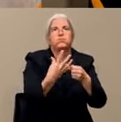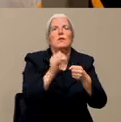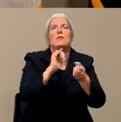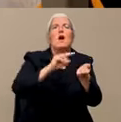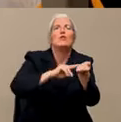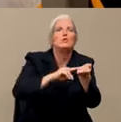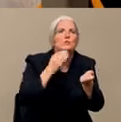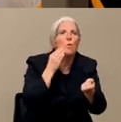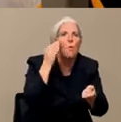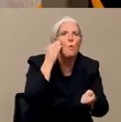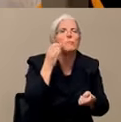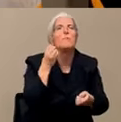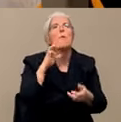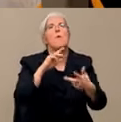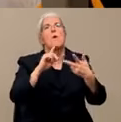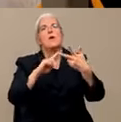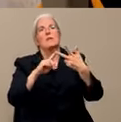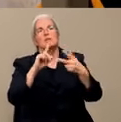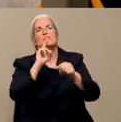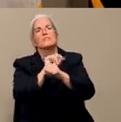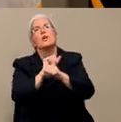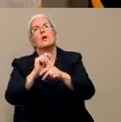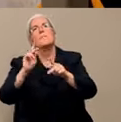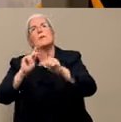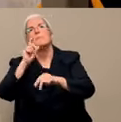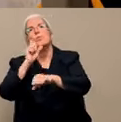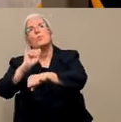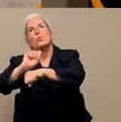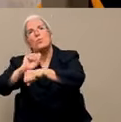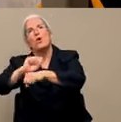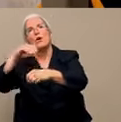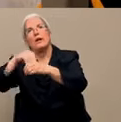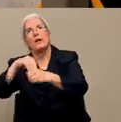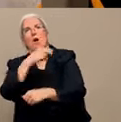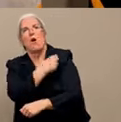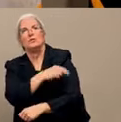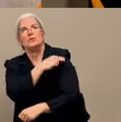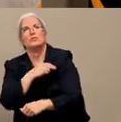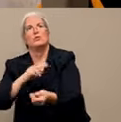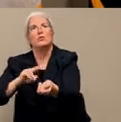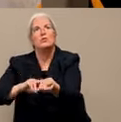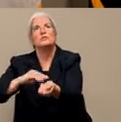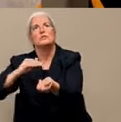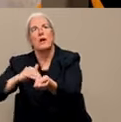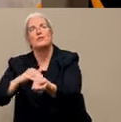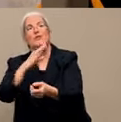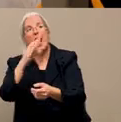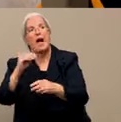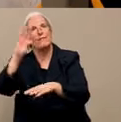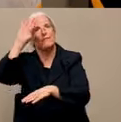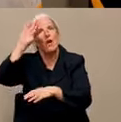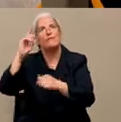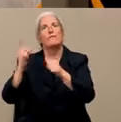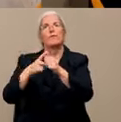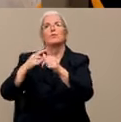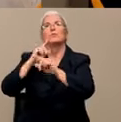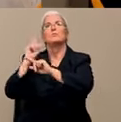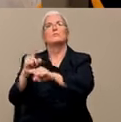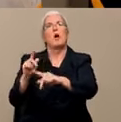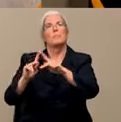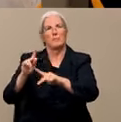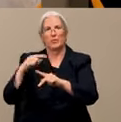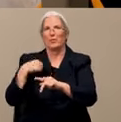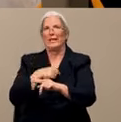healthcare workers and first responders because we have to keep those services up and running. And for